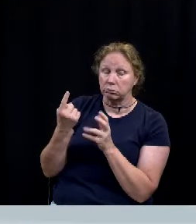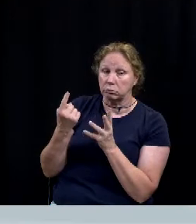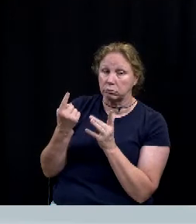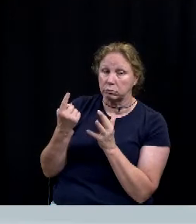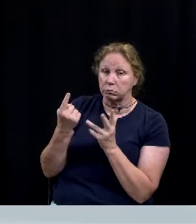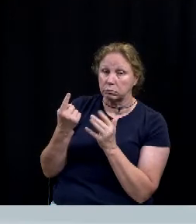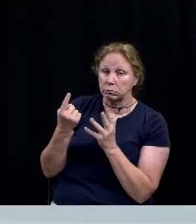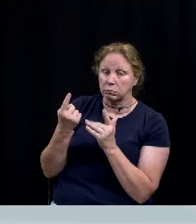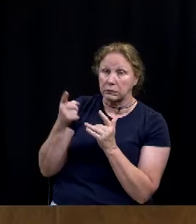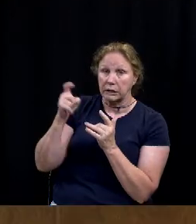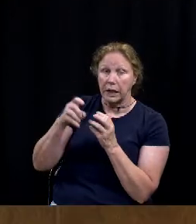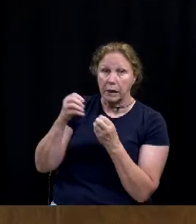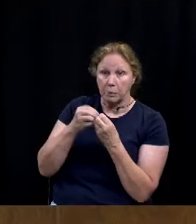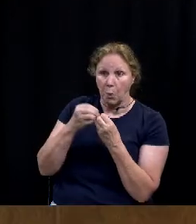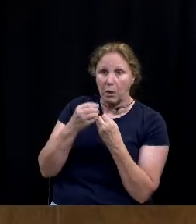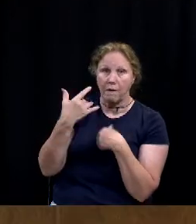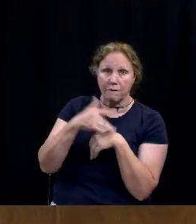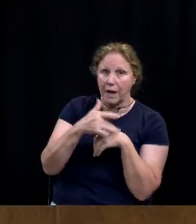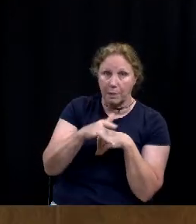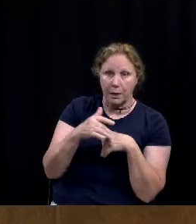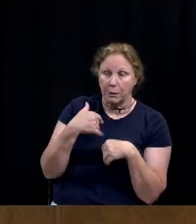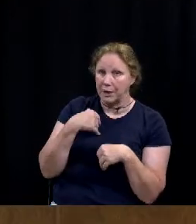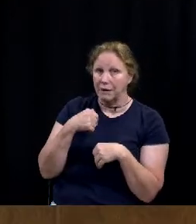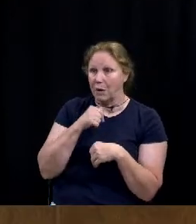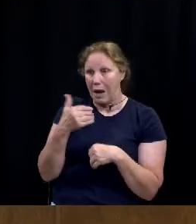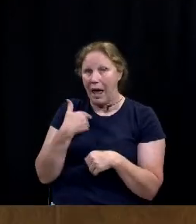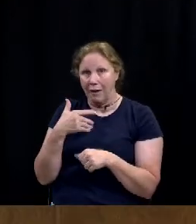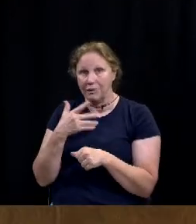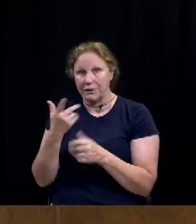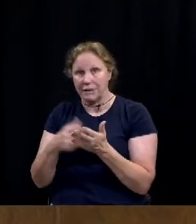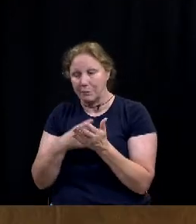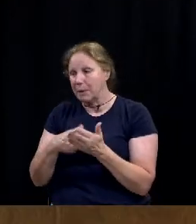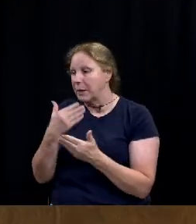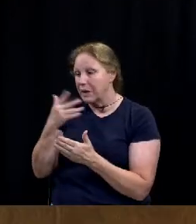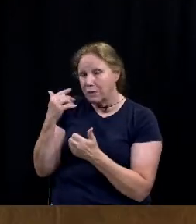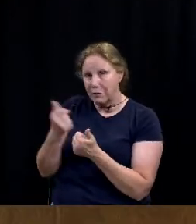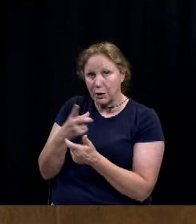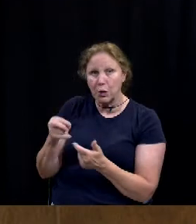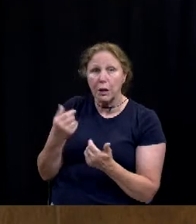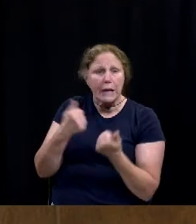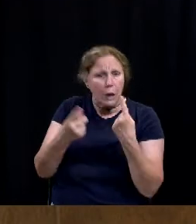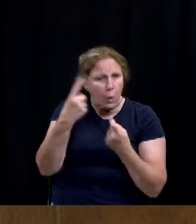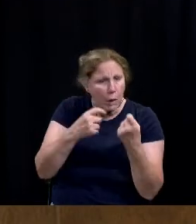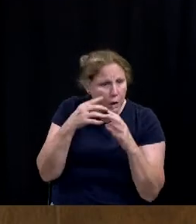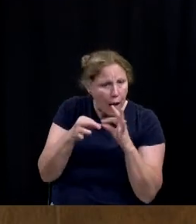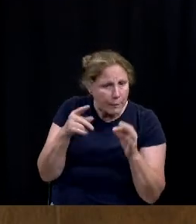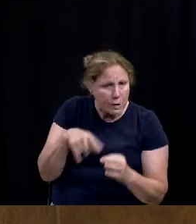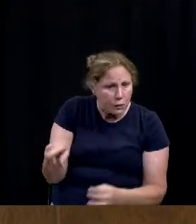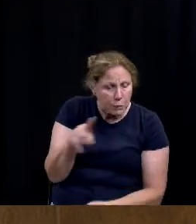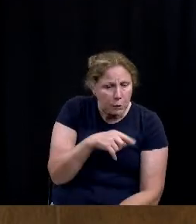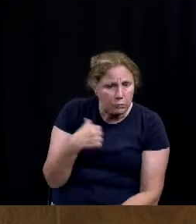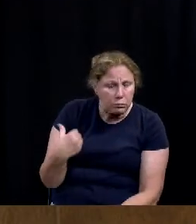need more resources than we can provide to it but I appreciate everything that you're doing are there questions or comments from council